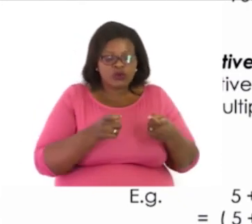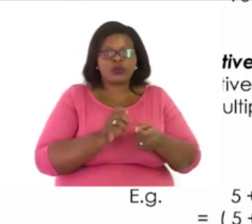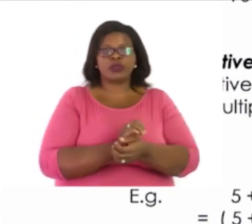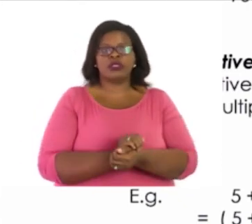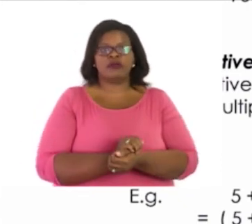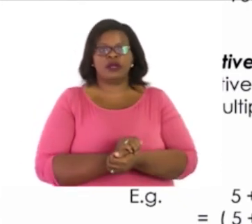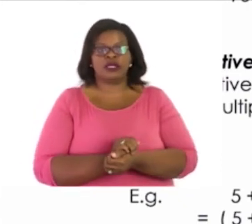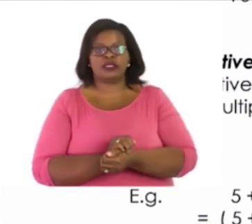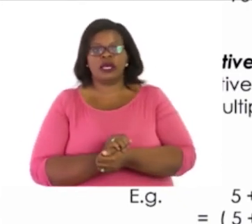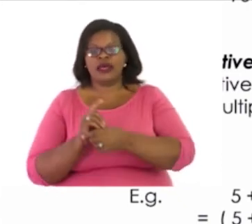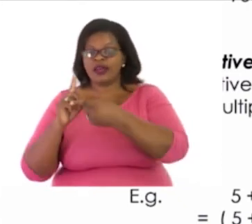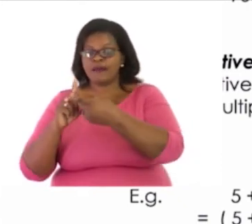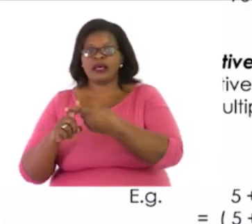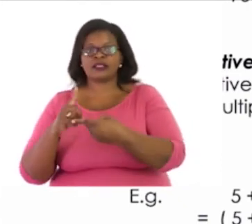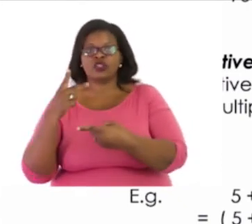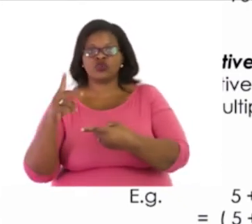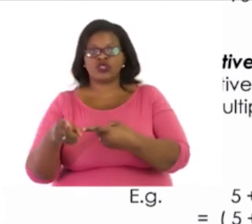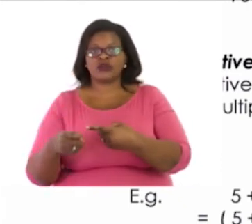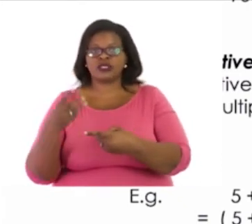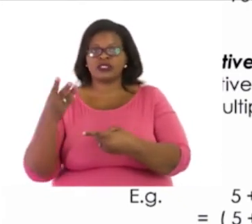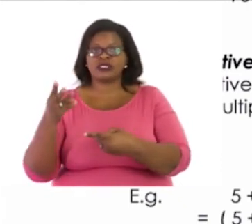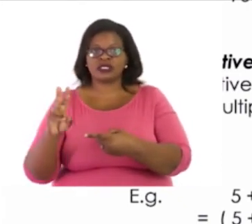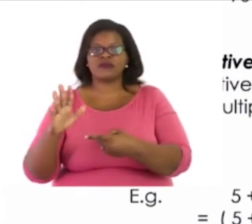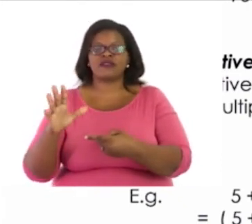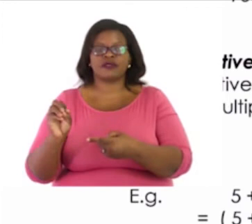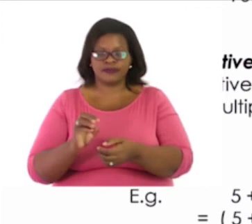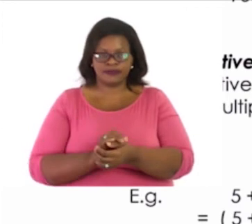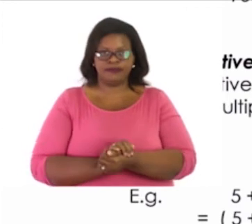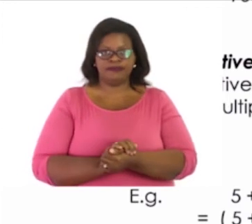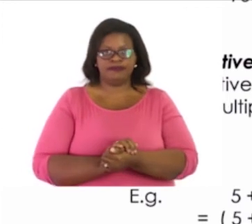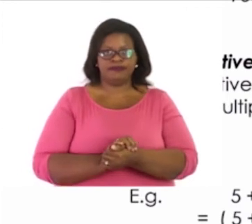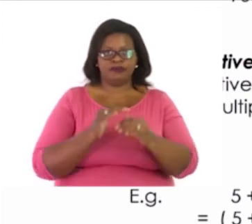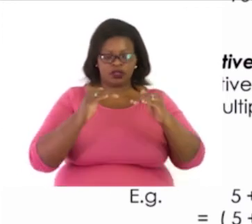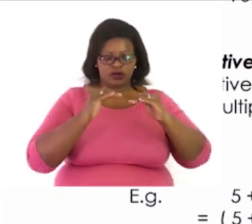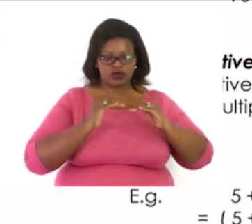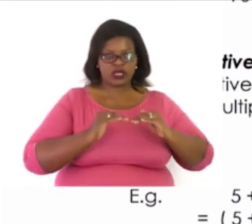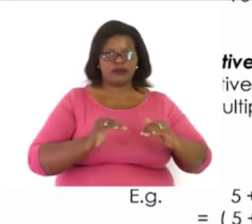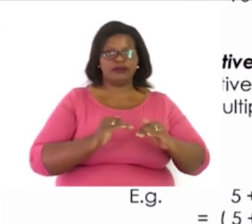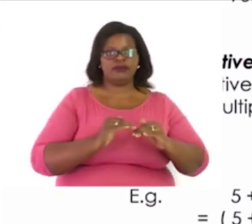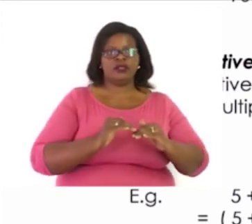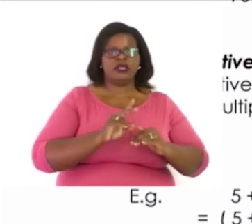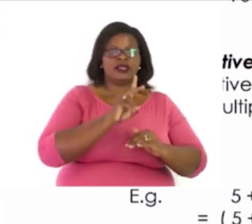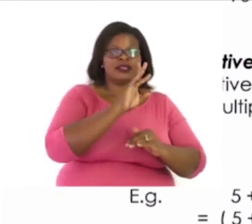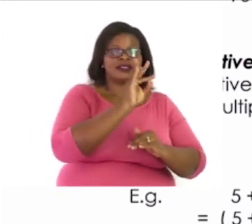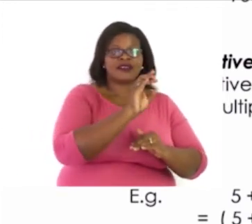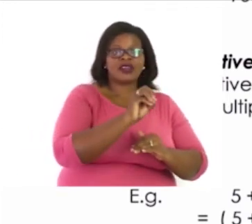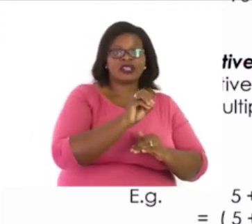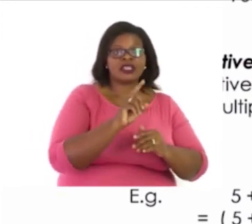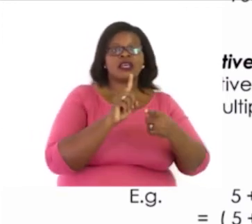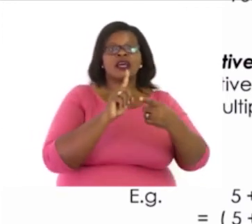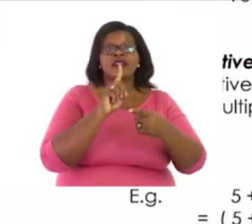brackets plus 2,650. If I add 70 with